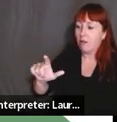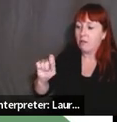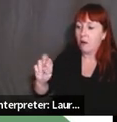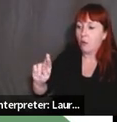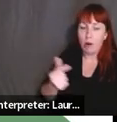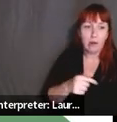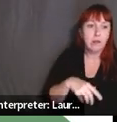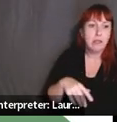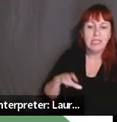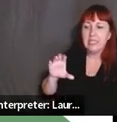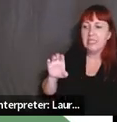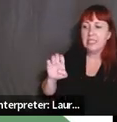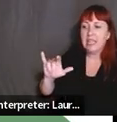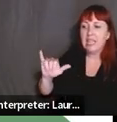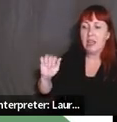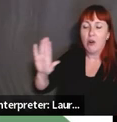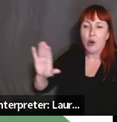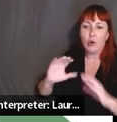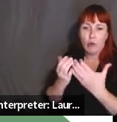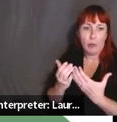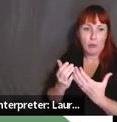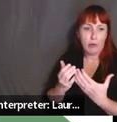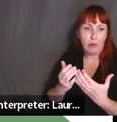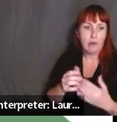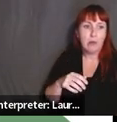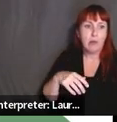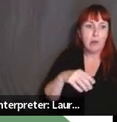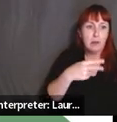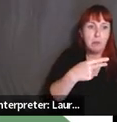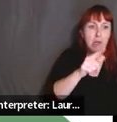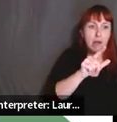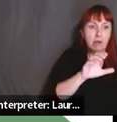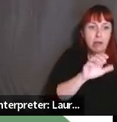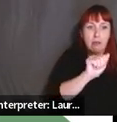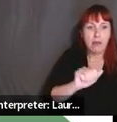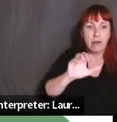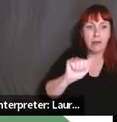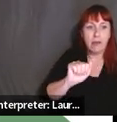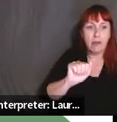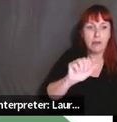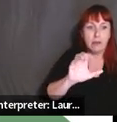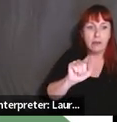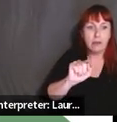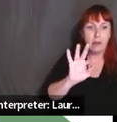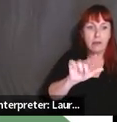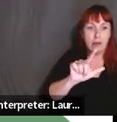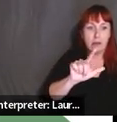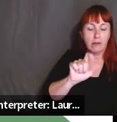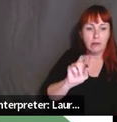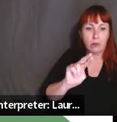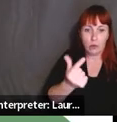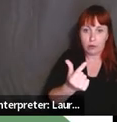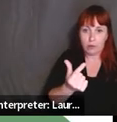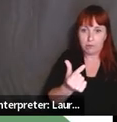group at ACTFL and they're the ones that will look at the ideas, see what we can develop and move forward with those. Um, and then we'll work to